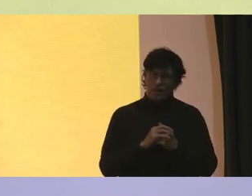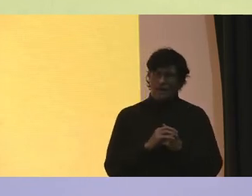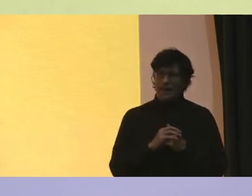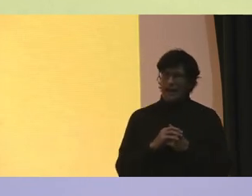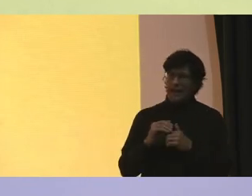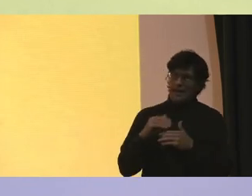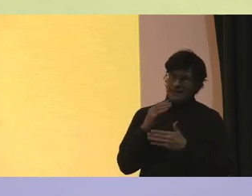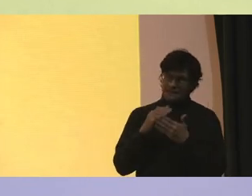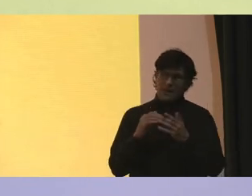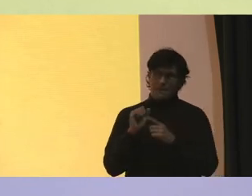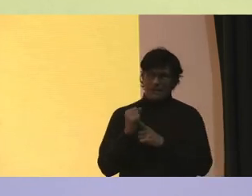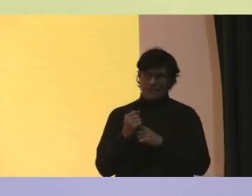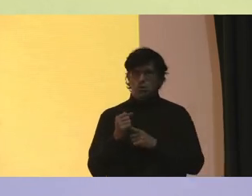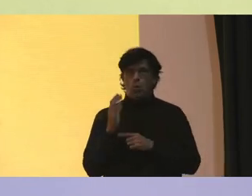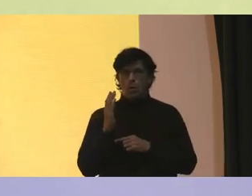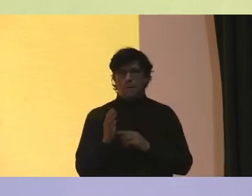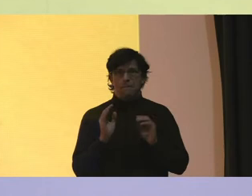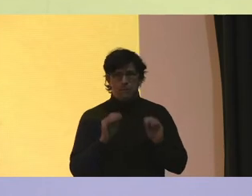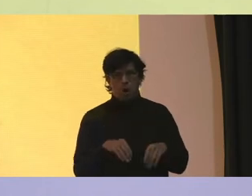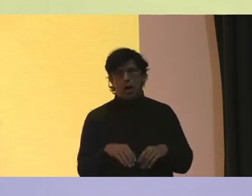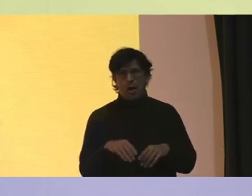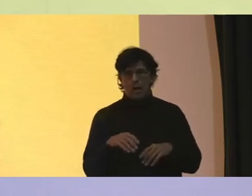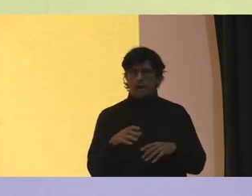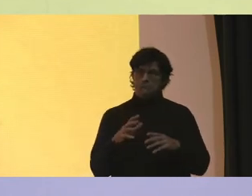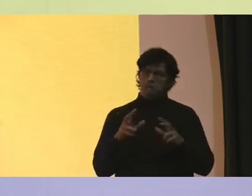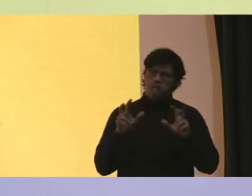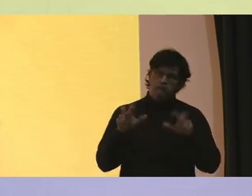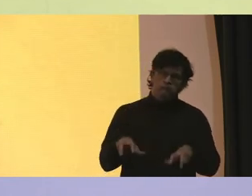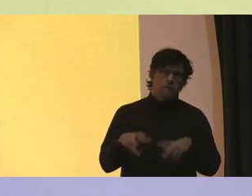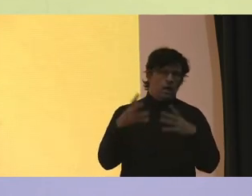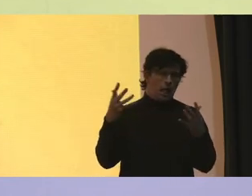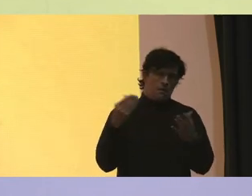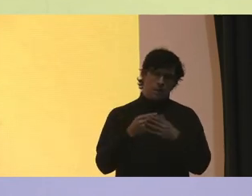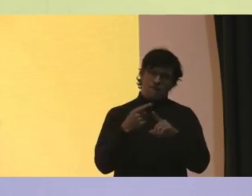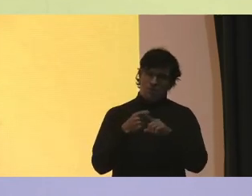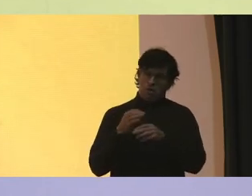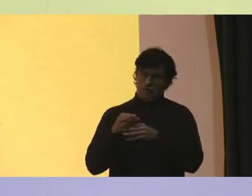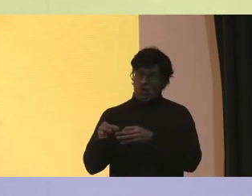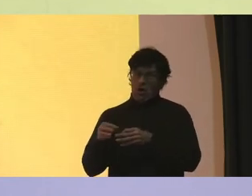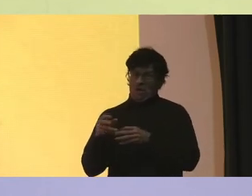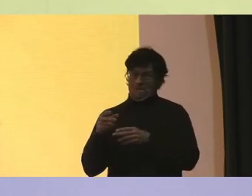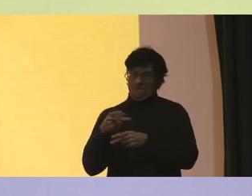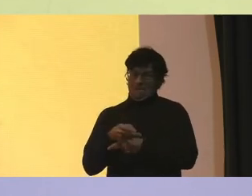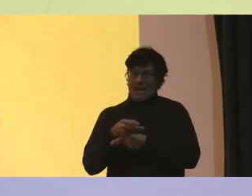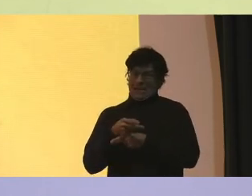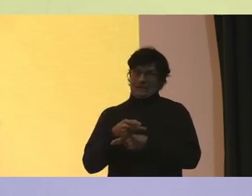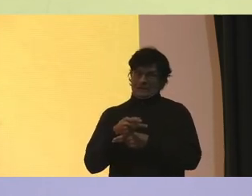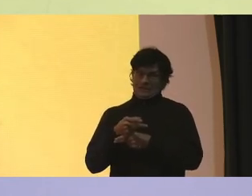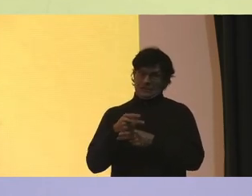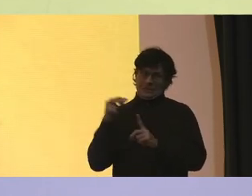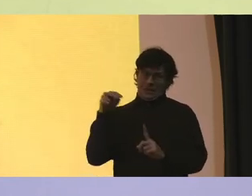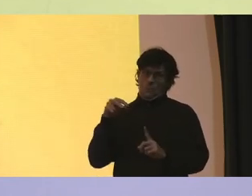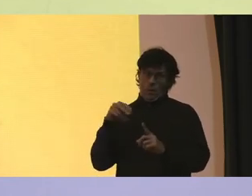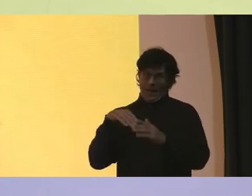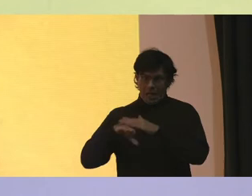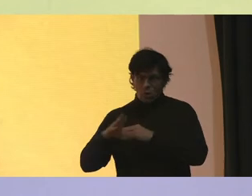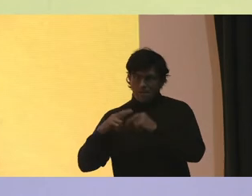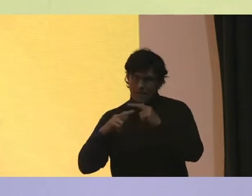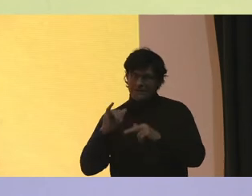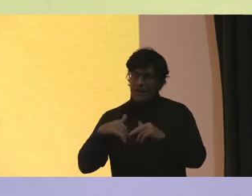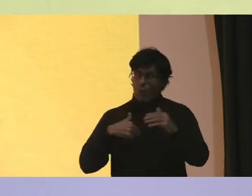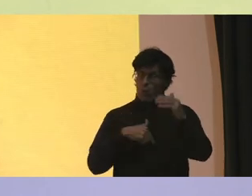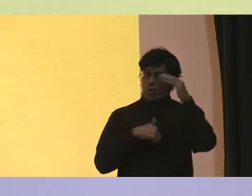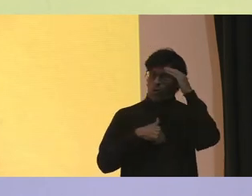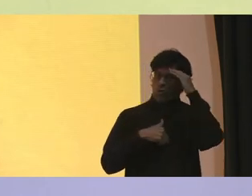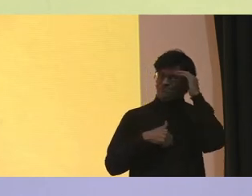in some instances, we'll be putting quite a bit of money From a deferred maintenance standpoint into buildings that we know eventually